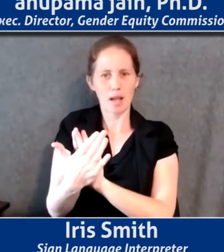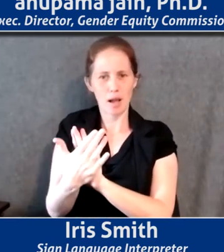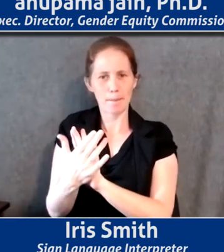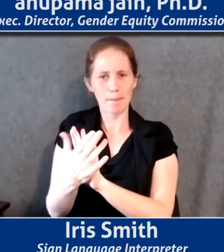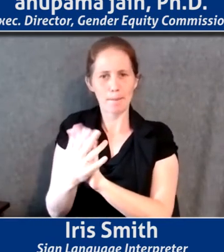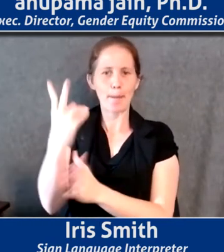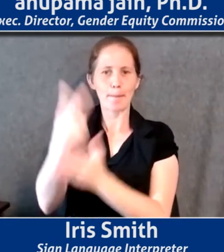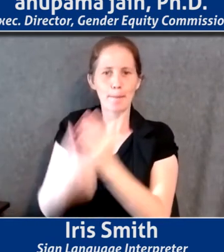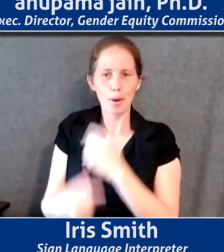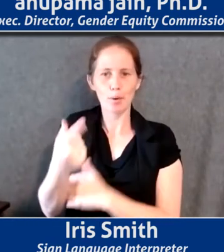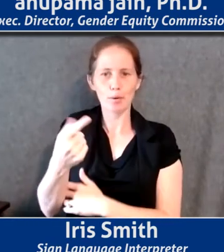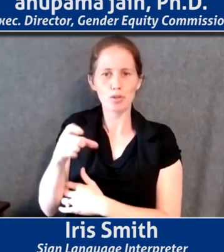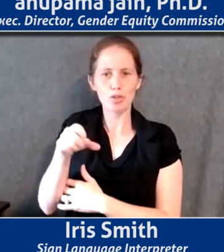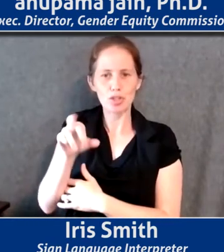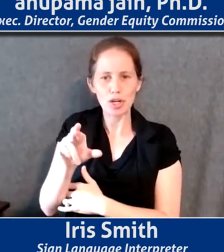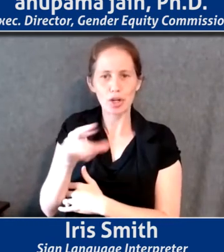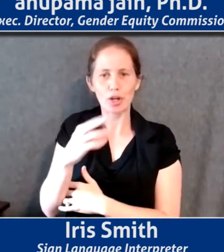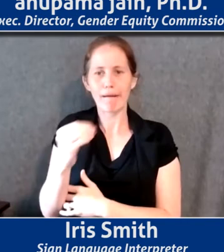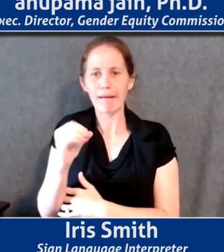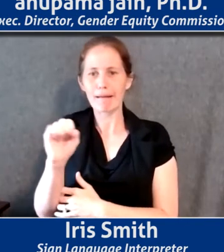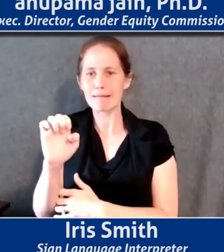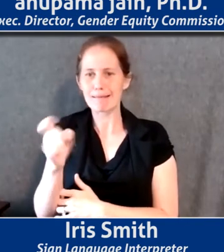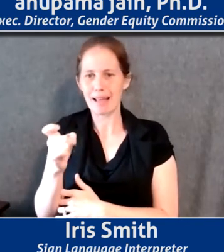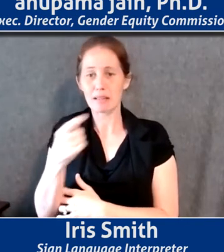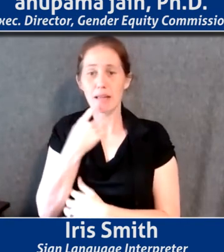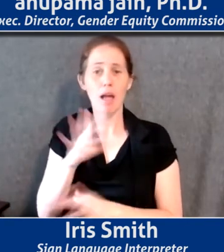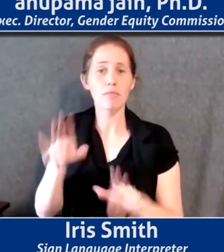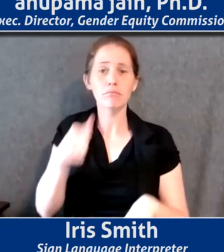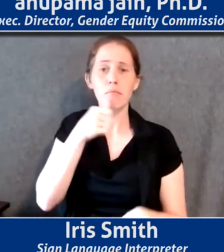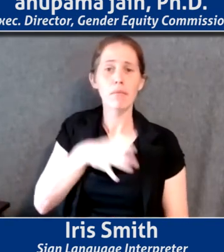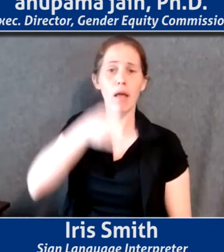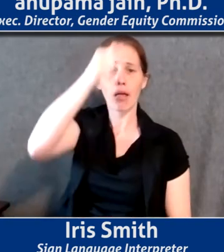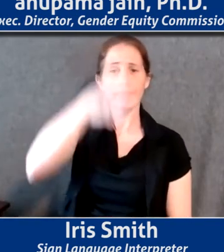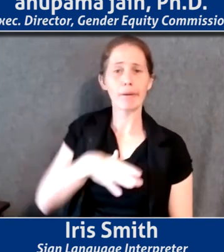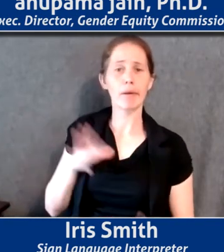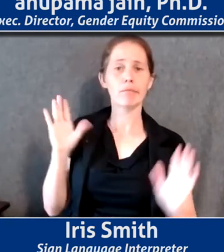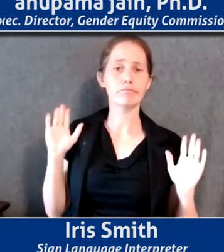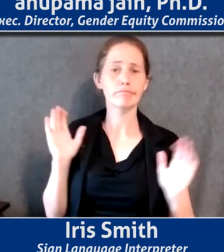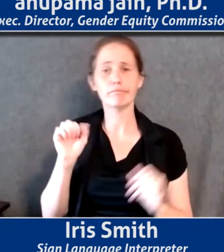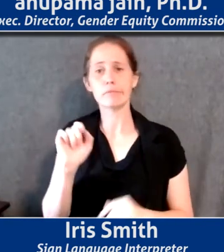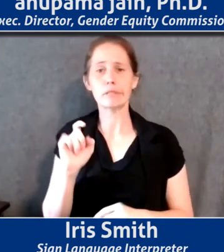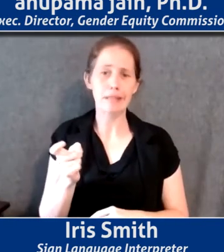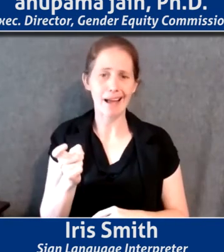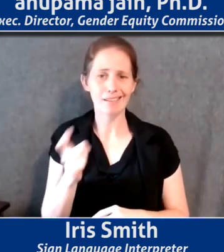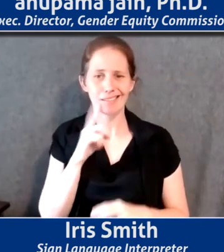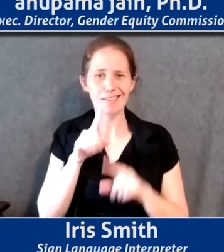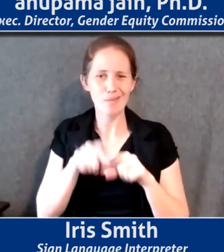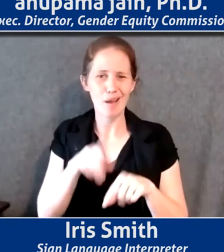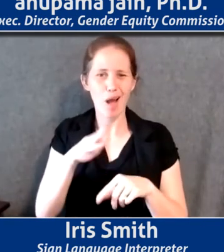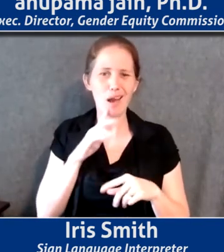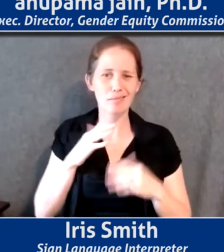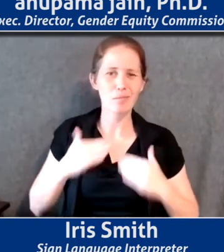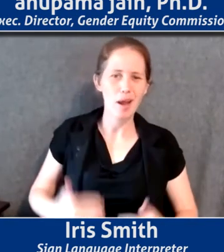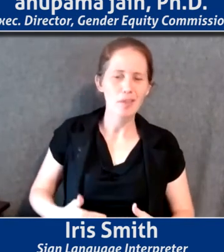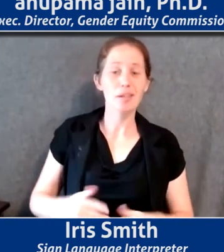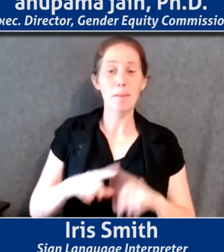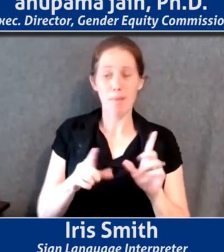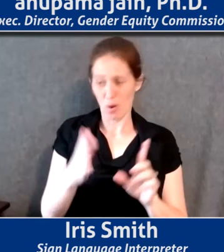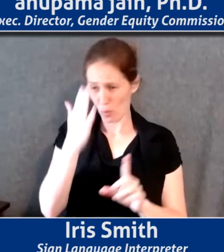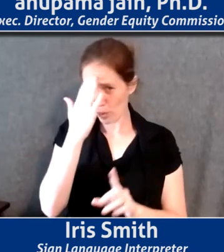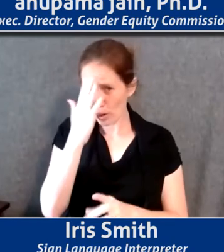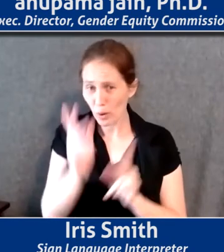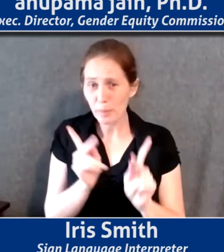sex at birth. So we say they're male or female and that's sex. And that's supposedly based on biology, but because we know people